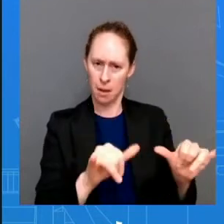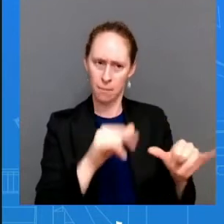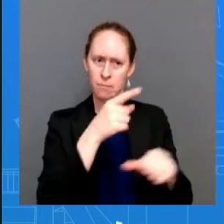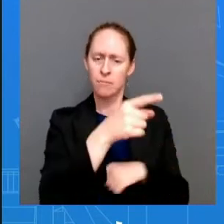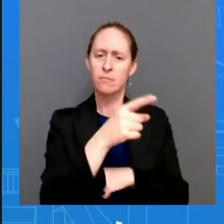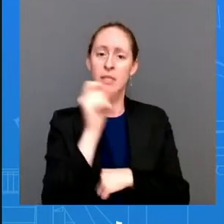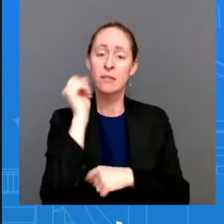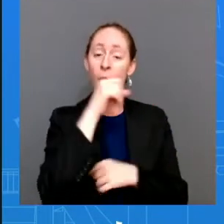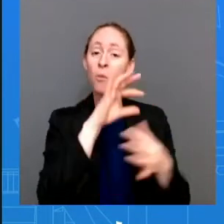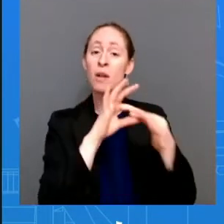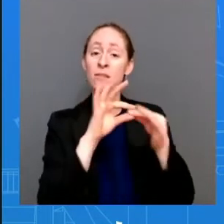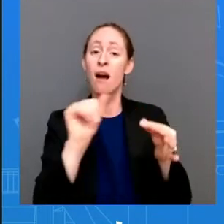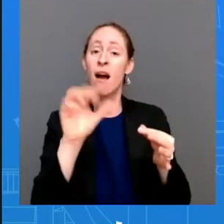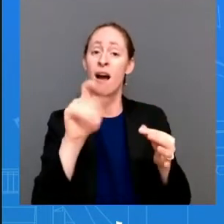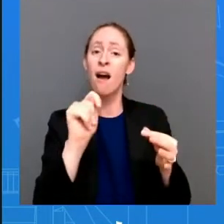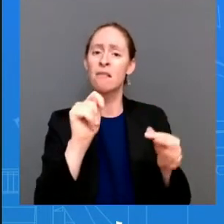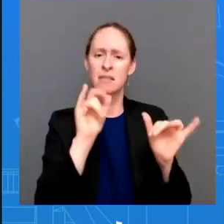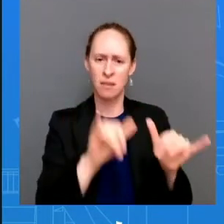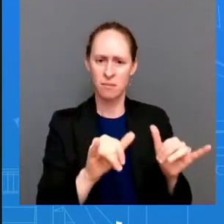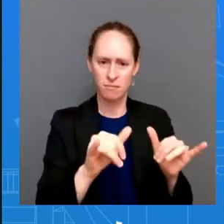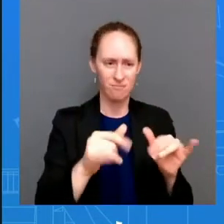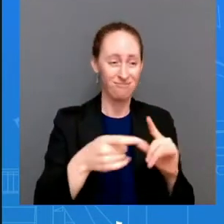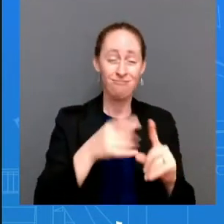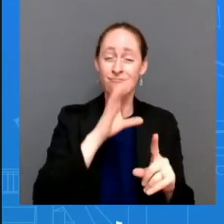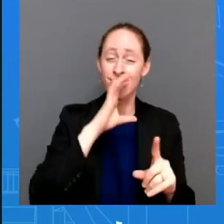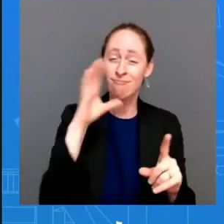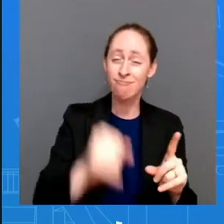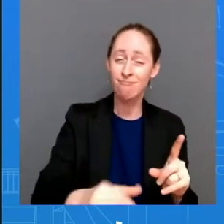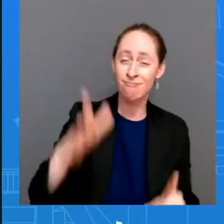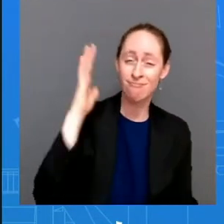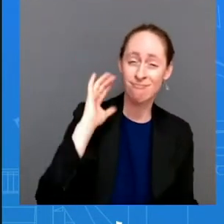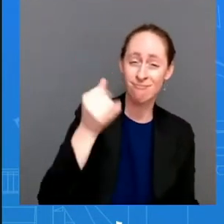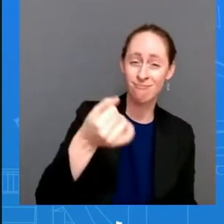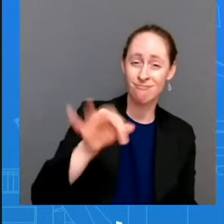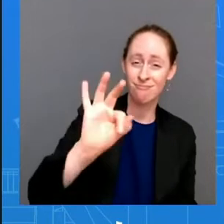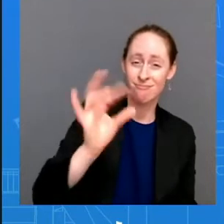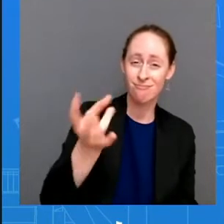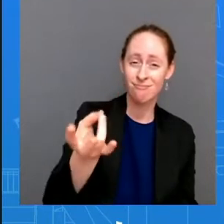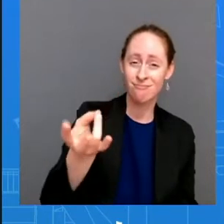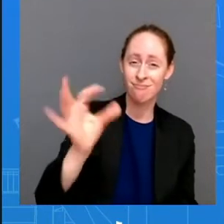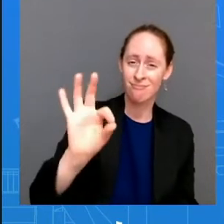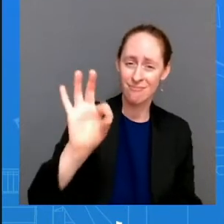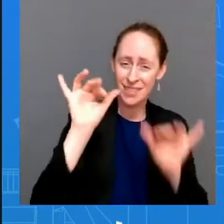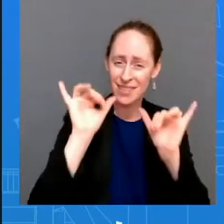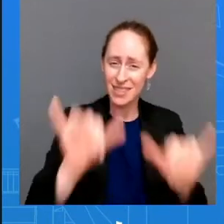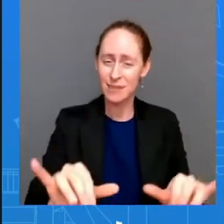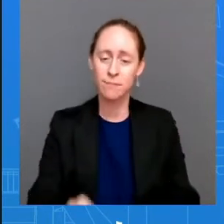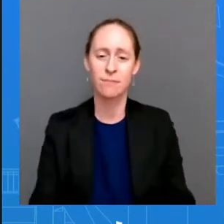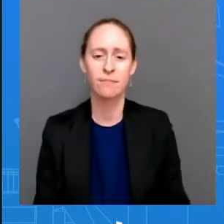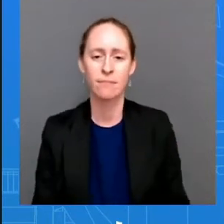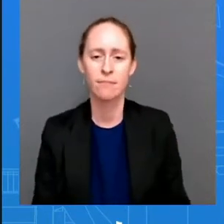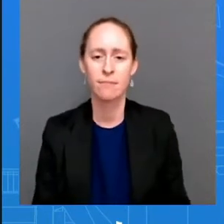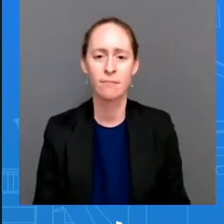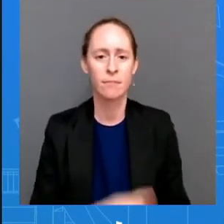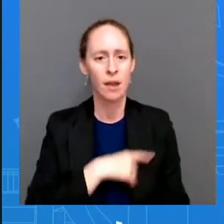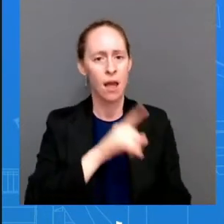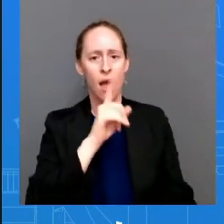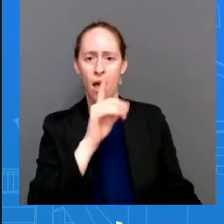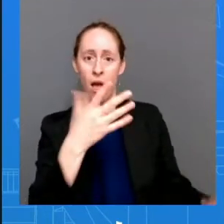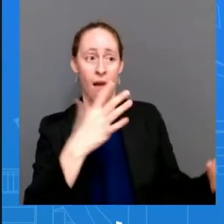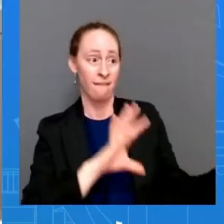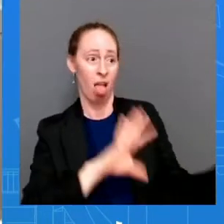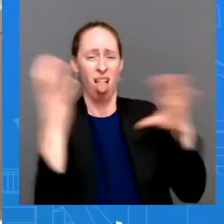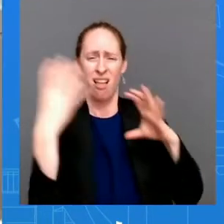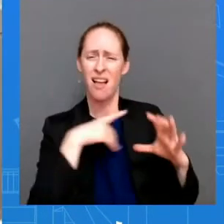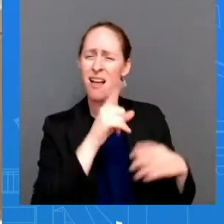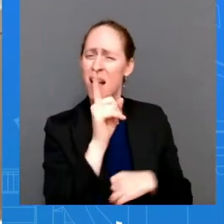look the united states will not seek and does not want a crisis here but we are prepared to manage what beijing chooses to do and last